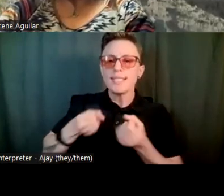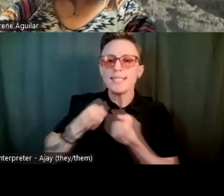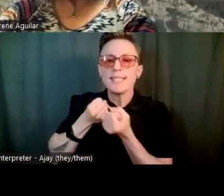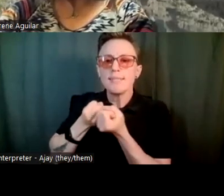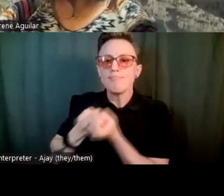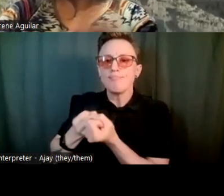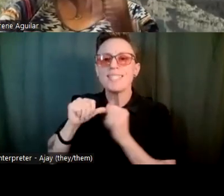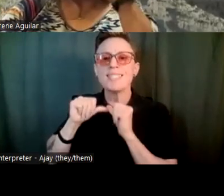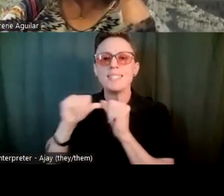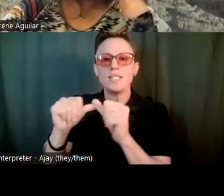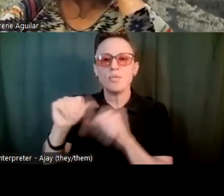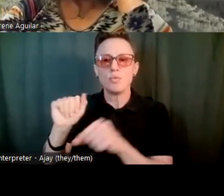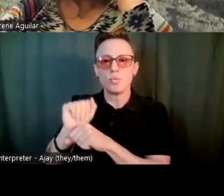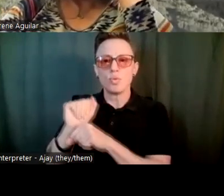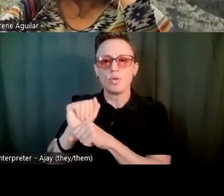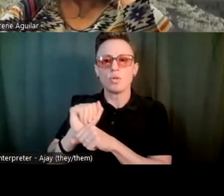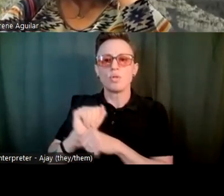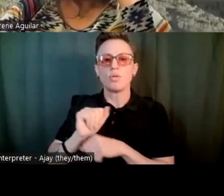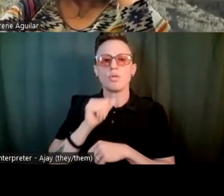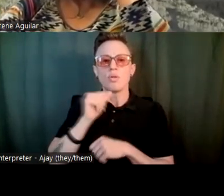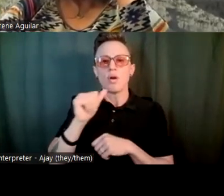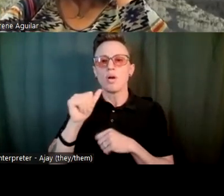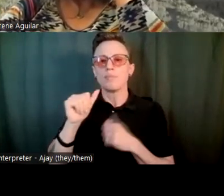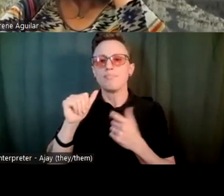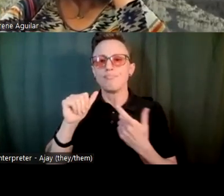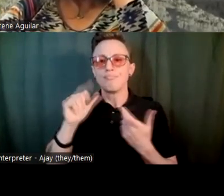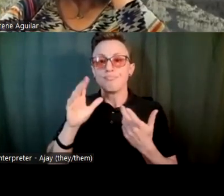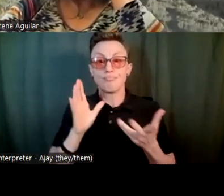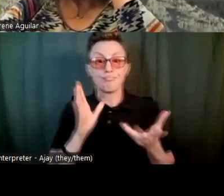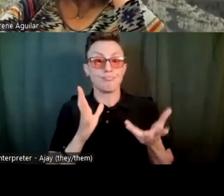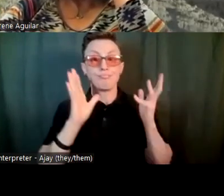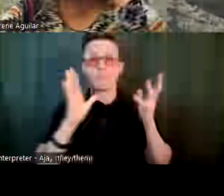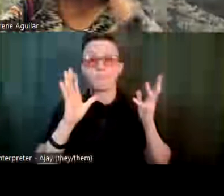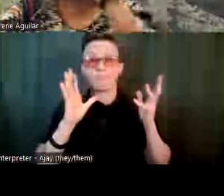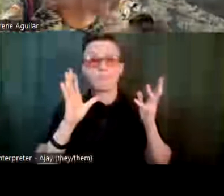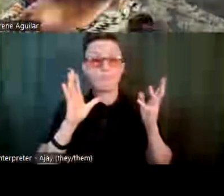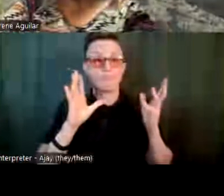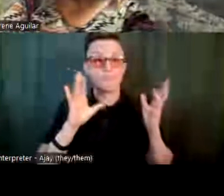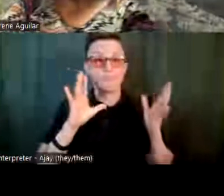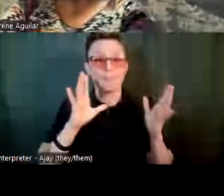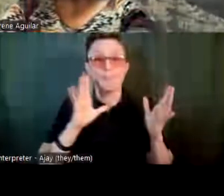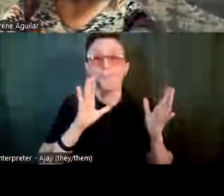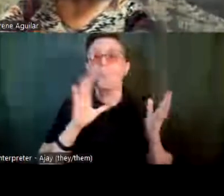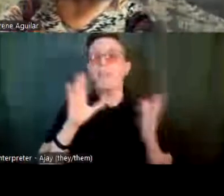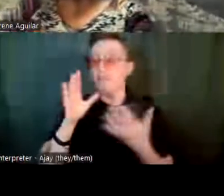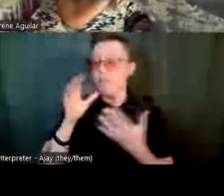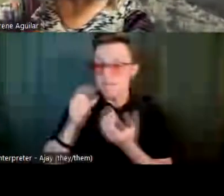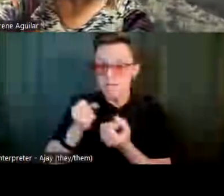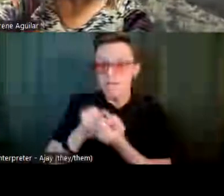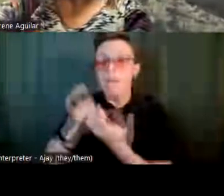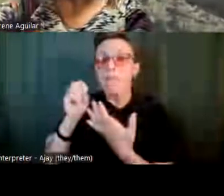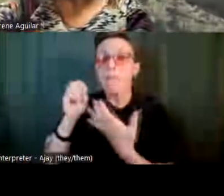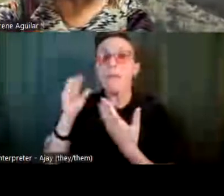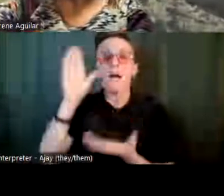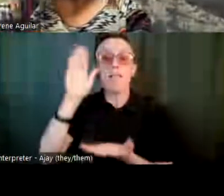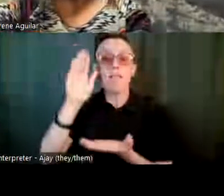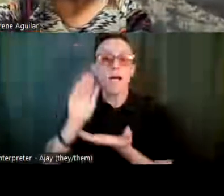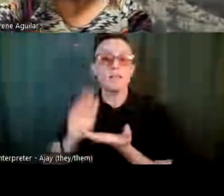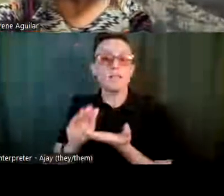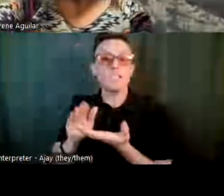of just letting it dissipate at a point. So just continuing